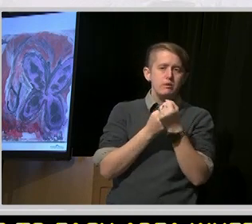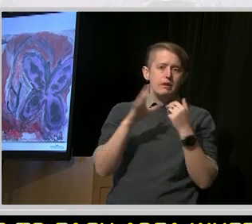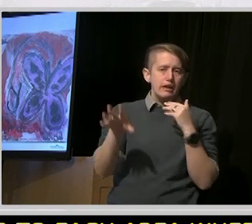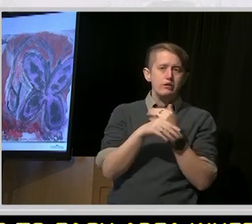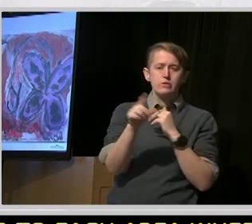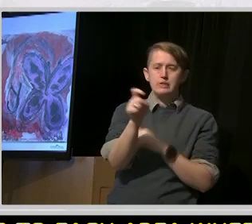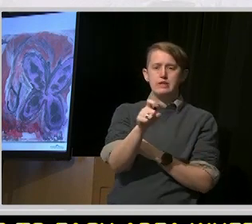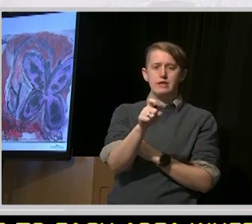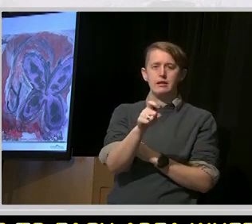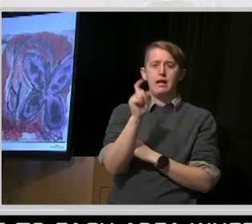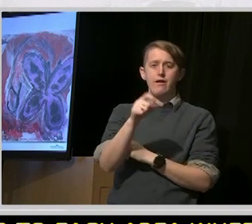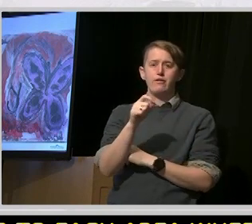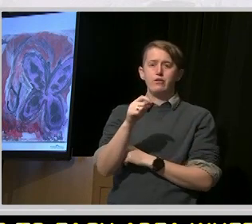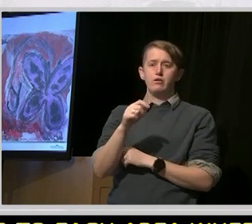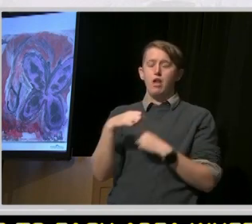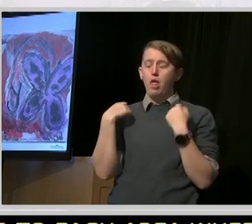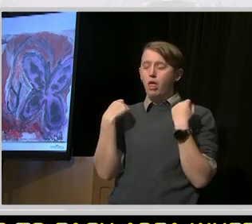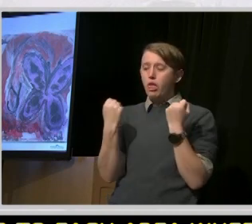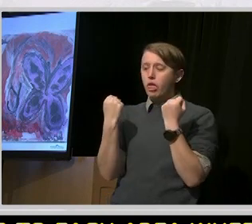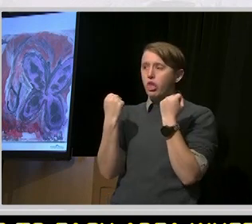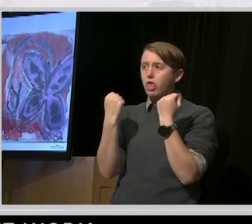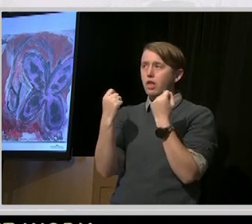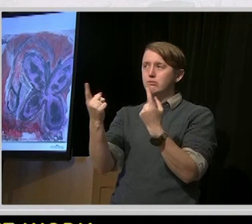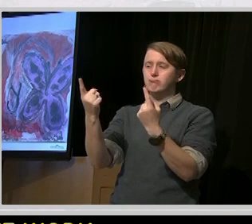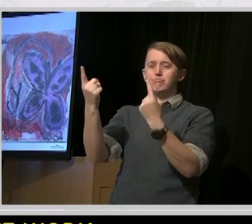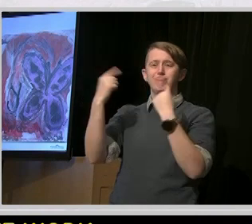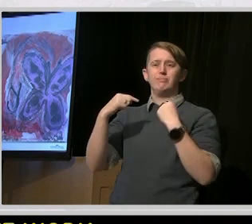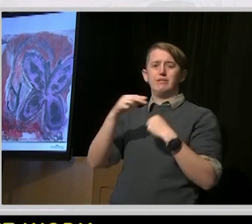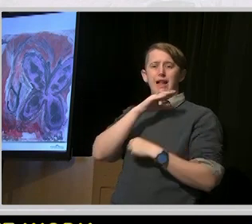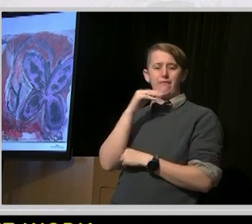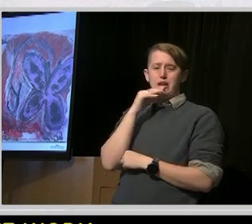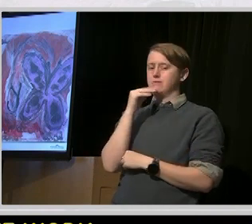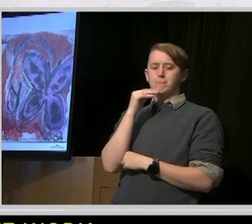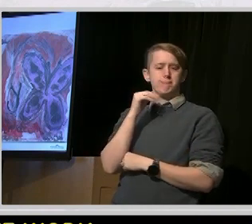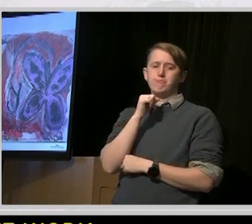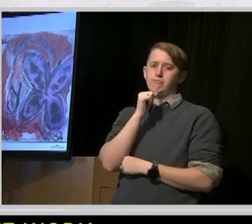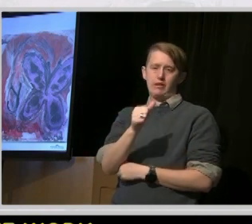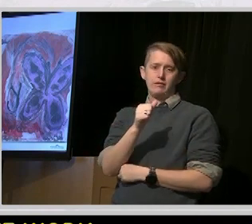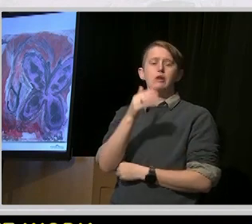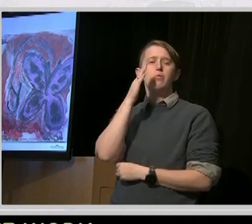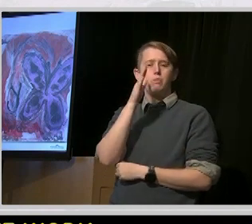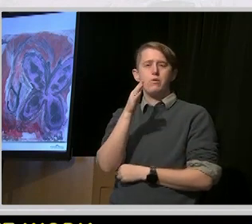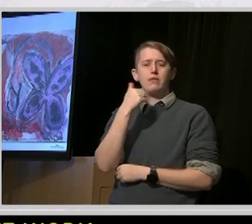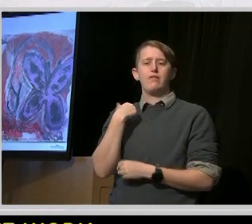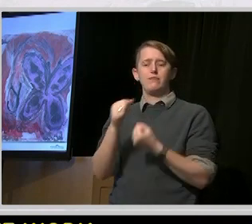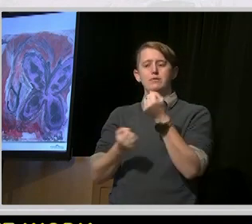attached to the hubs regionally in the clinical and allied supports that Eddie talked about.